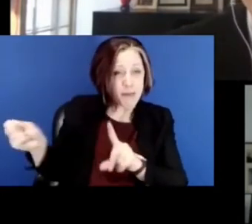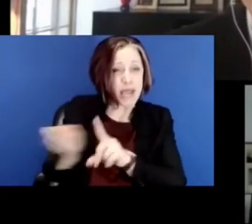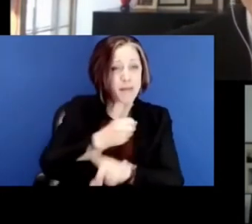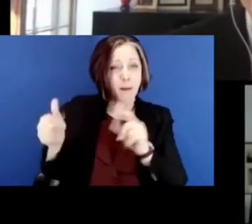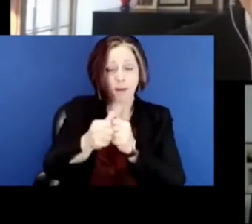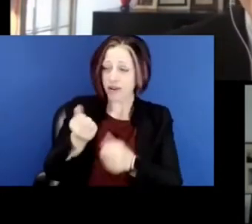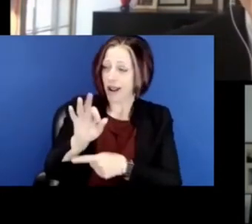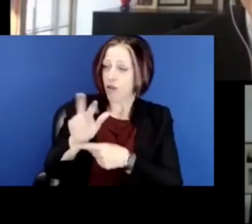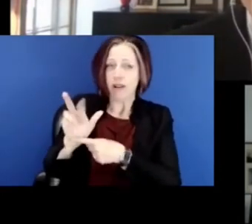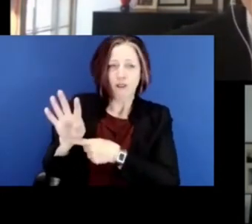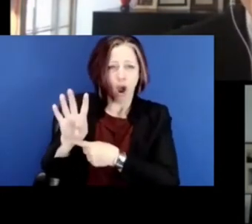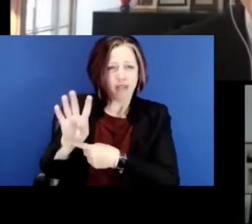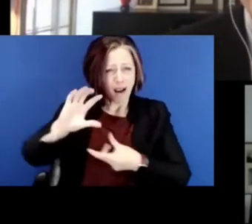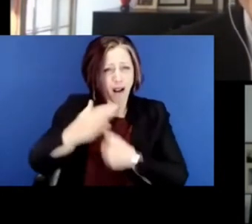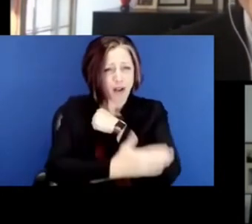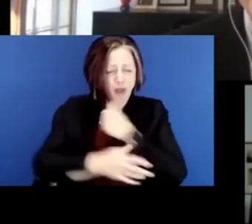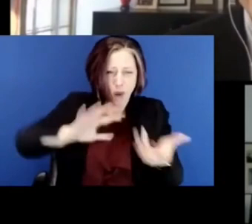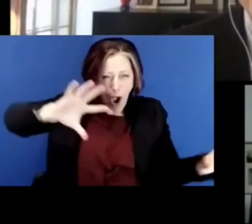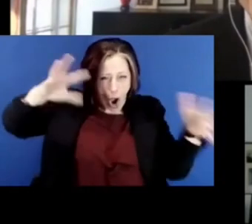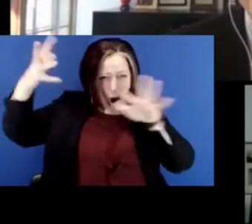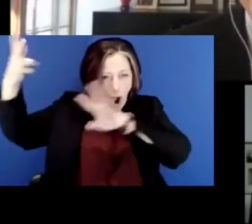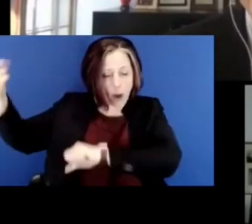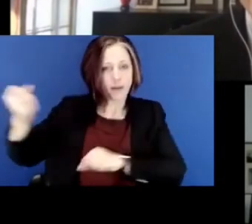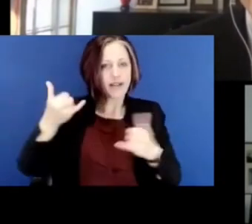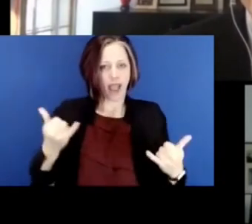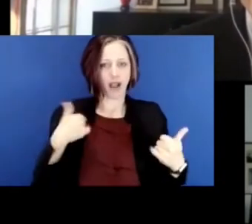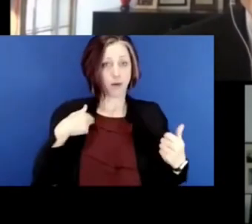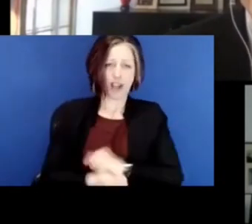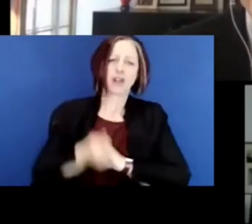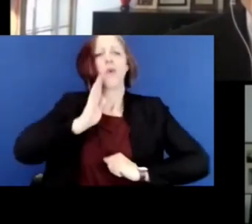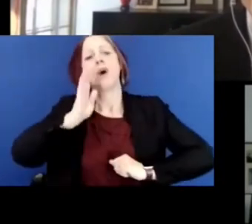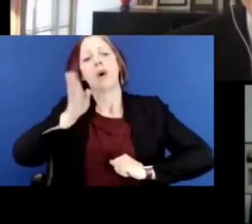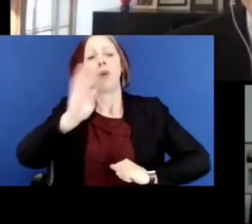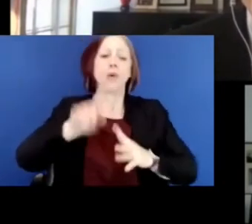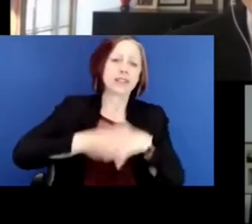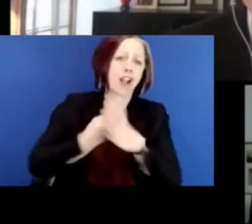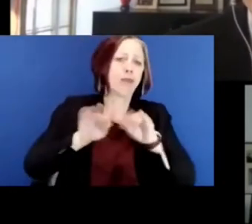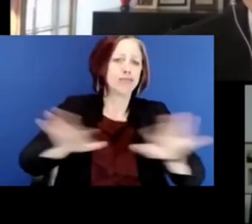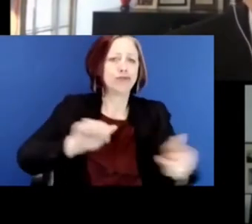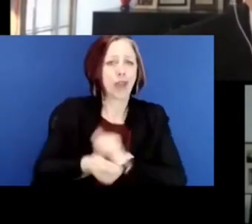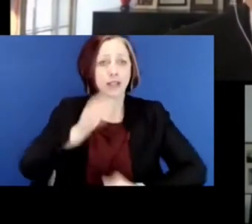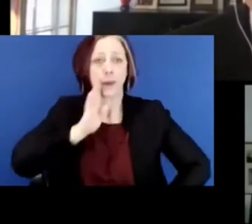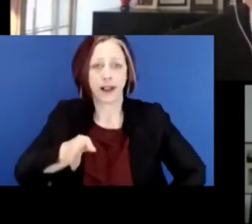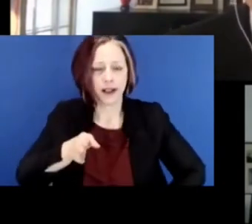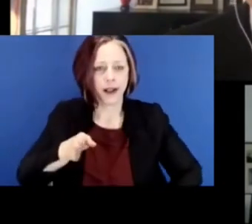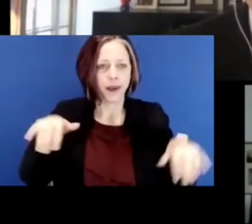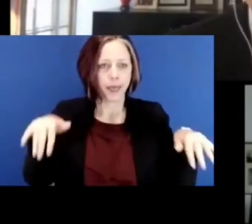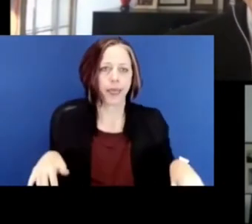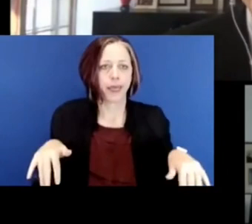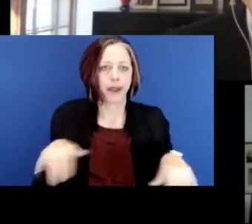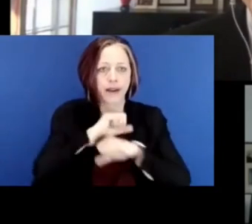the whole country was up in arms over that. Now we're going to change. It was going to be the catalyst for change. And then nothing happened.